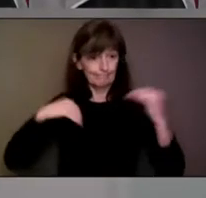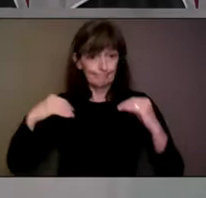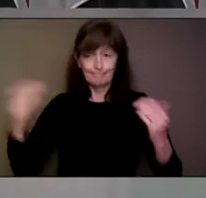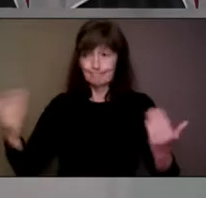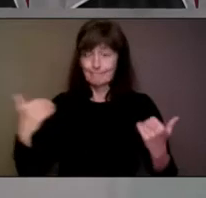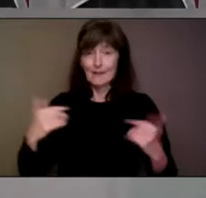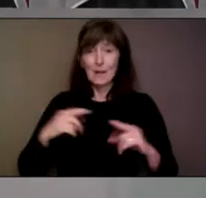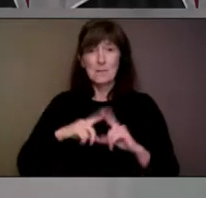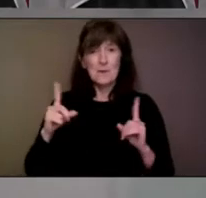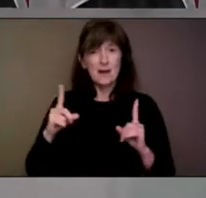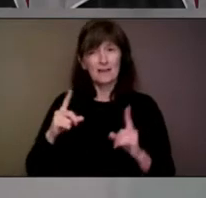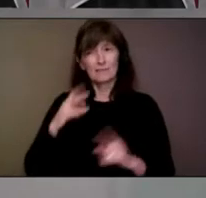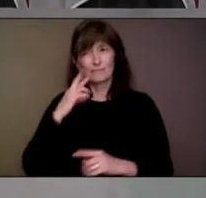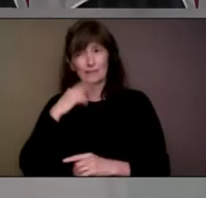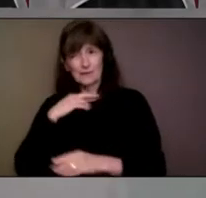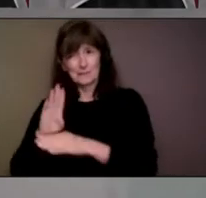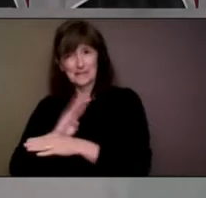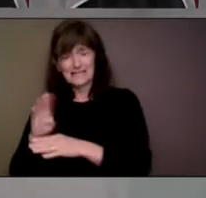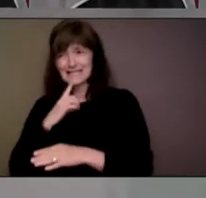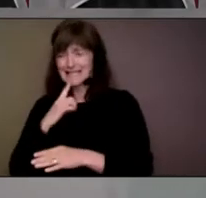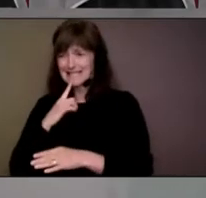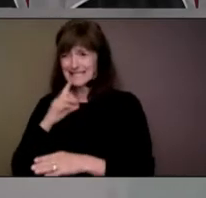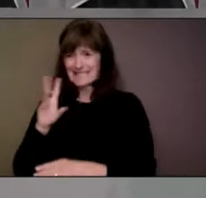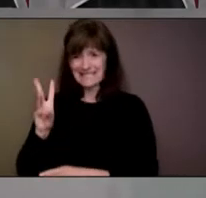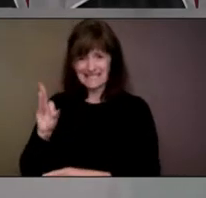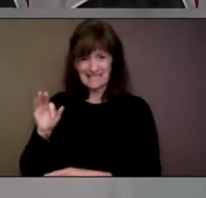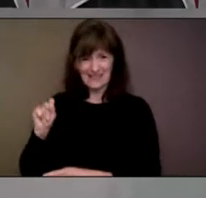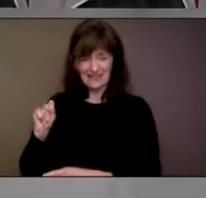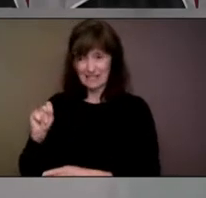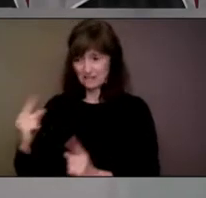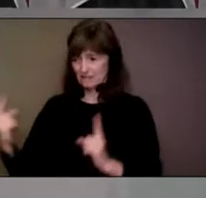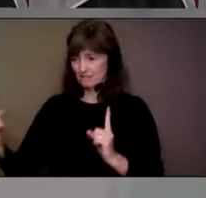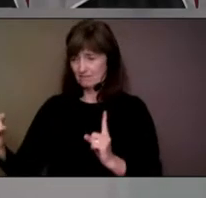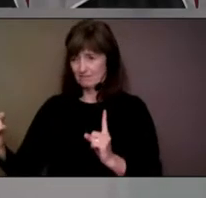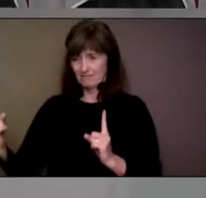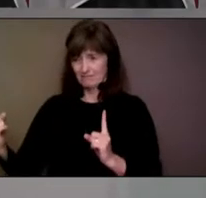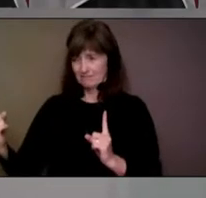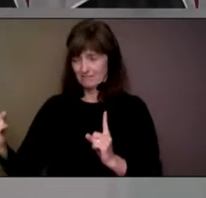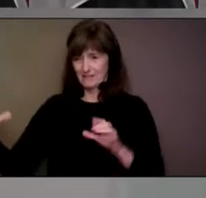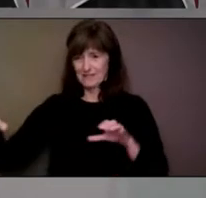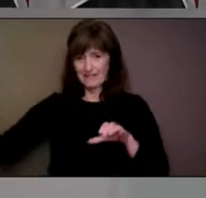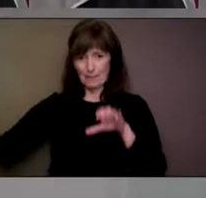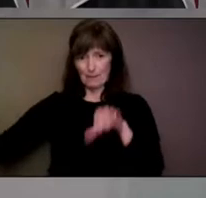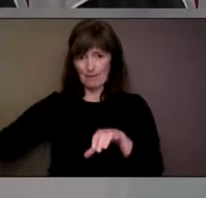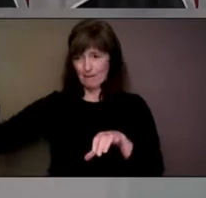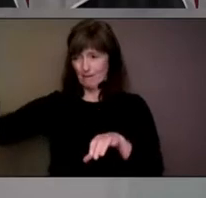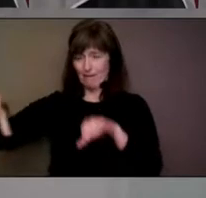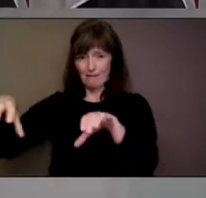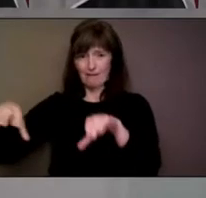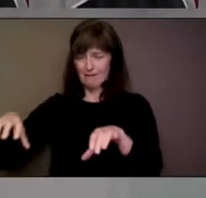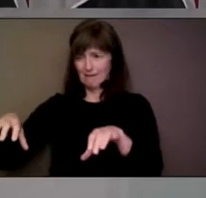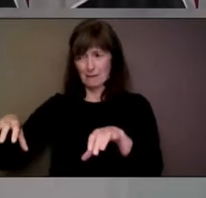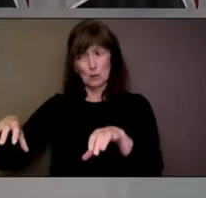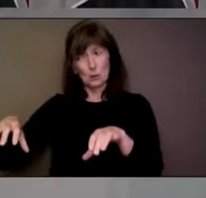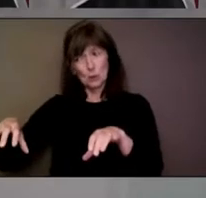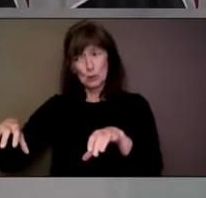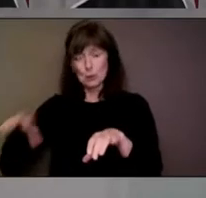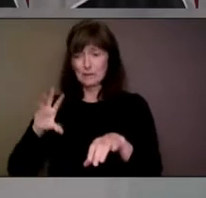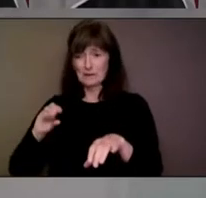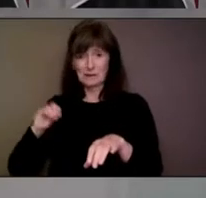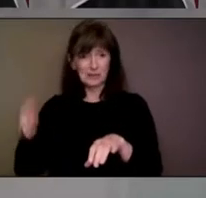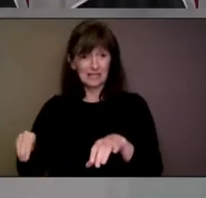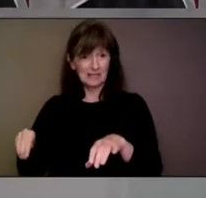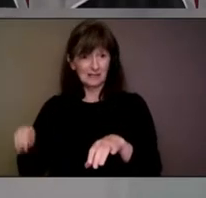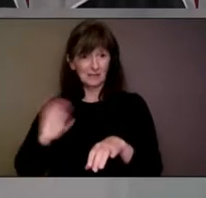between tables has essentially kept their capacity at 50%. Why do we still need to keep that physical distancing, and when do you expect